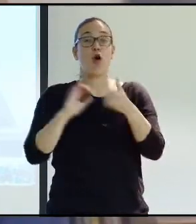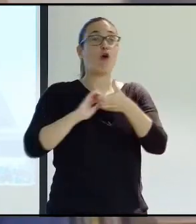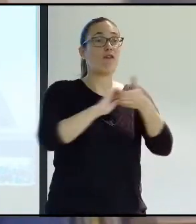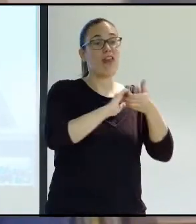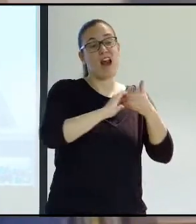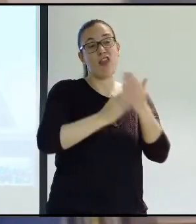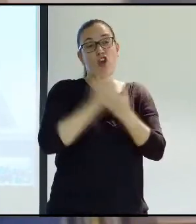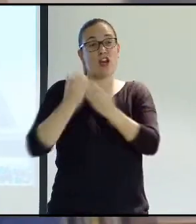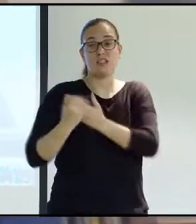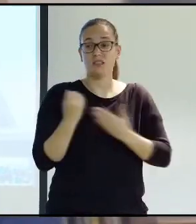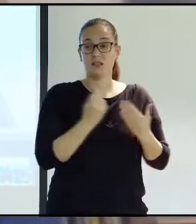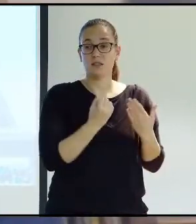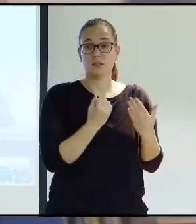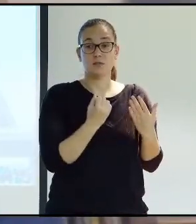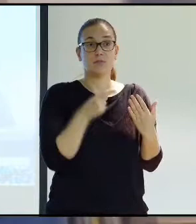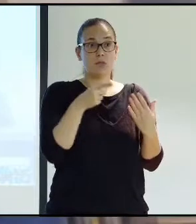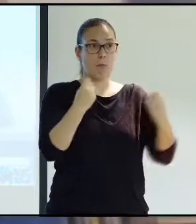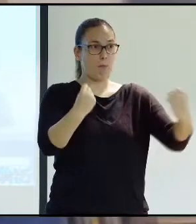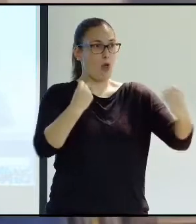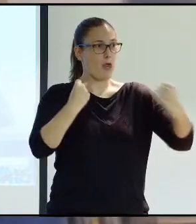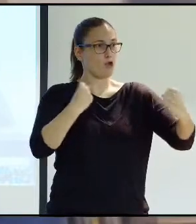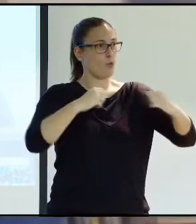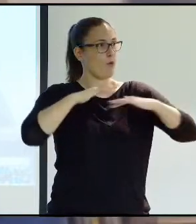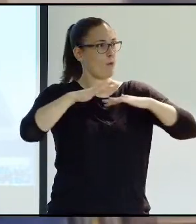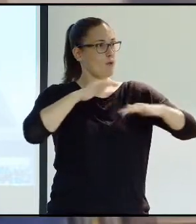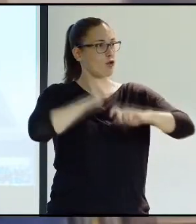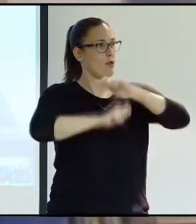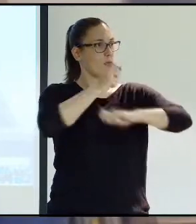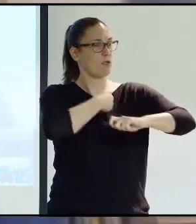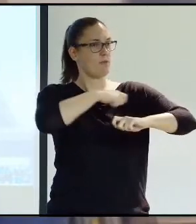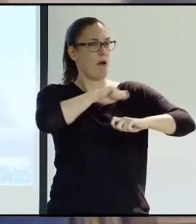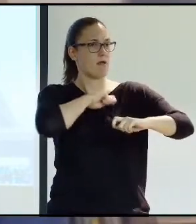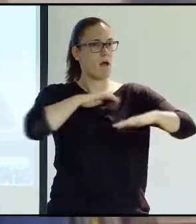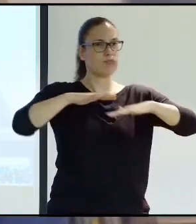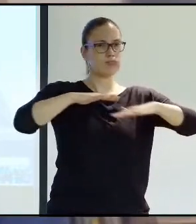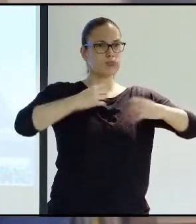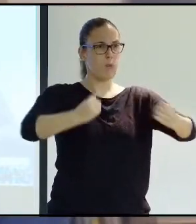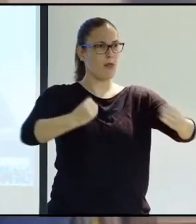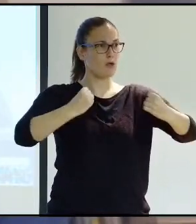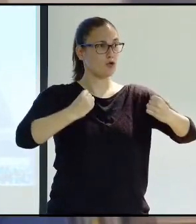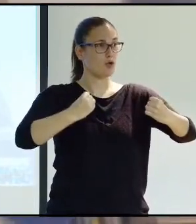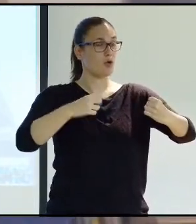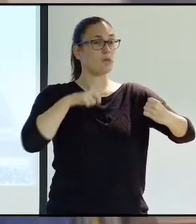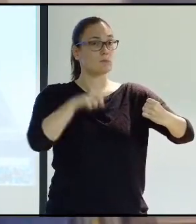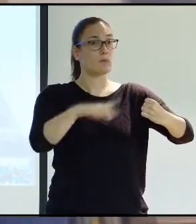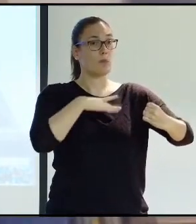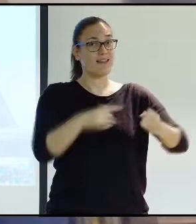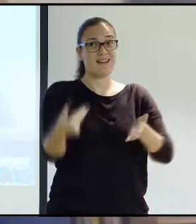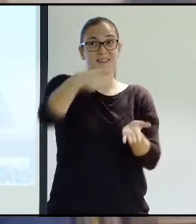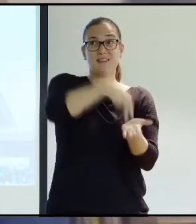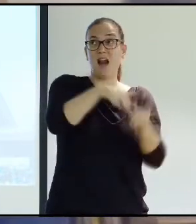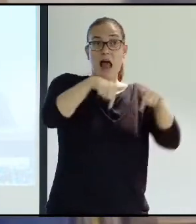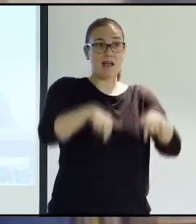of the federations and confederations of groups representing people with functional diversity,